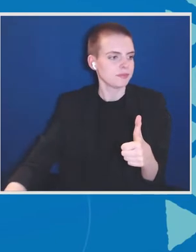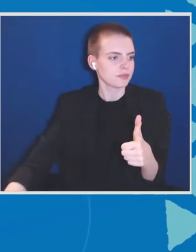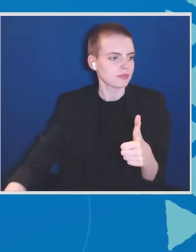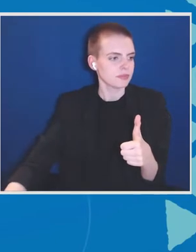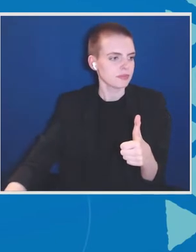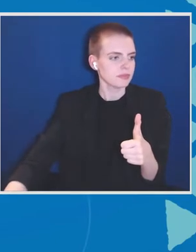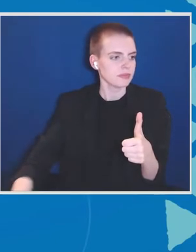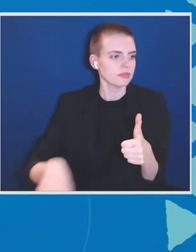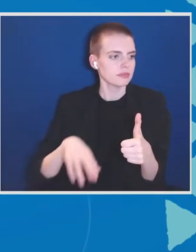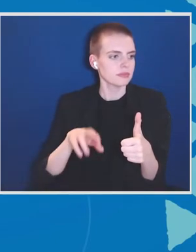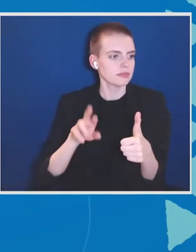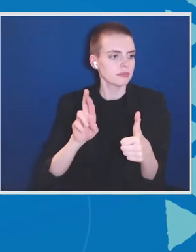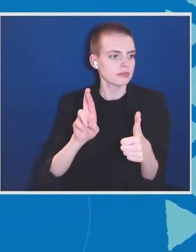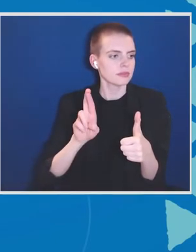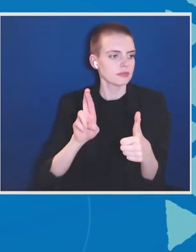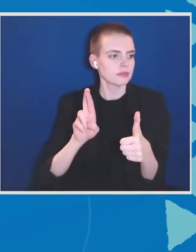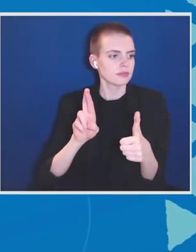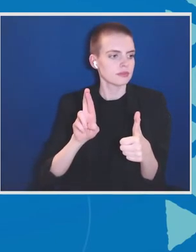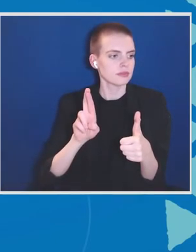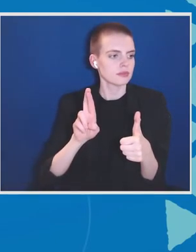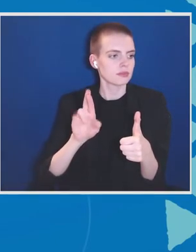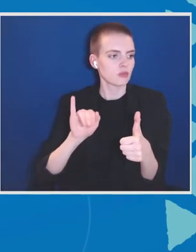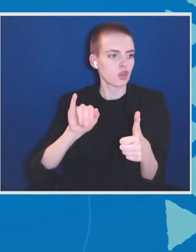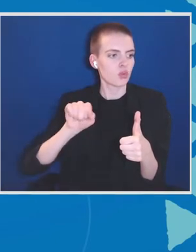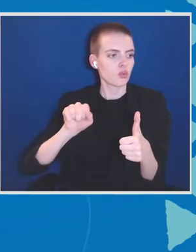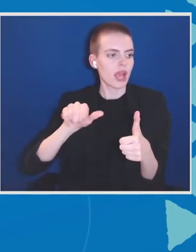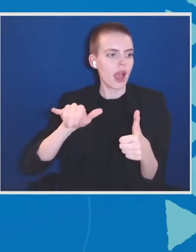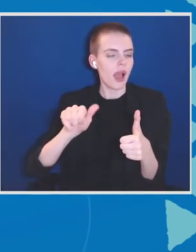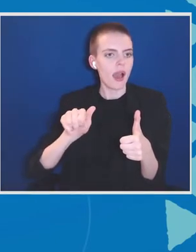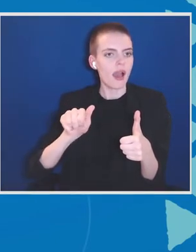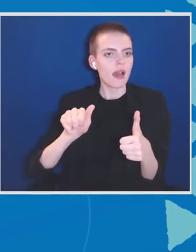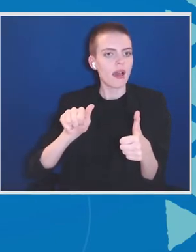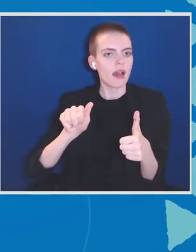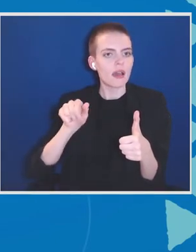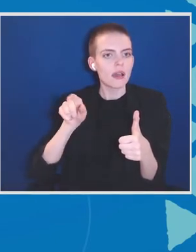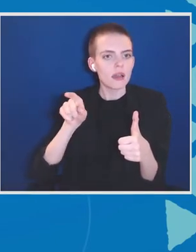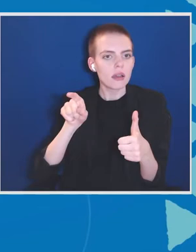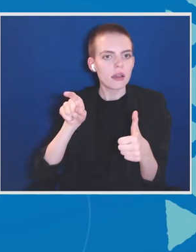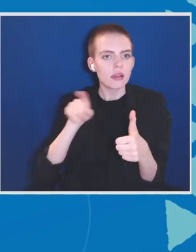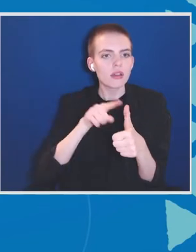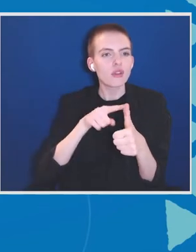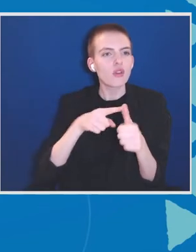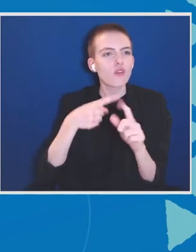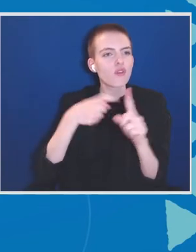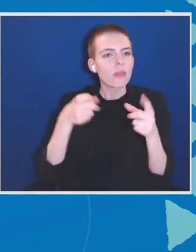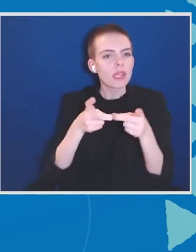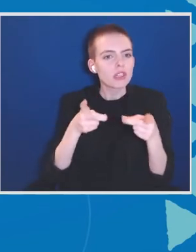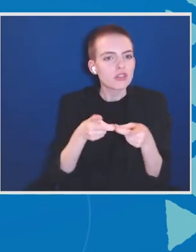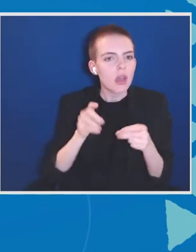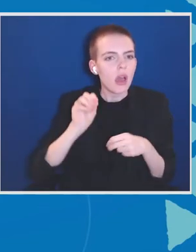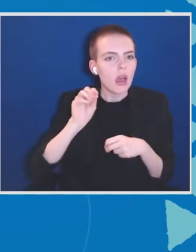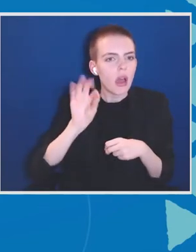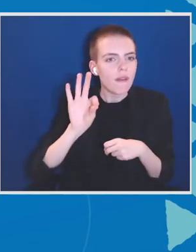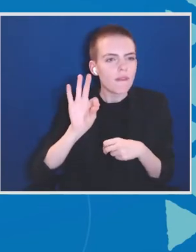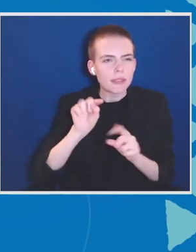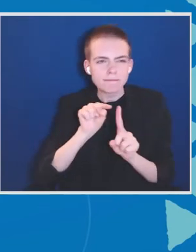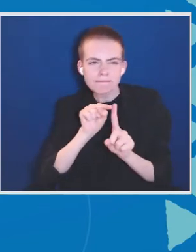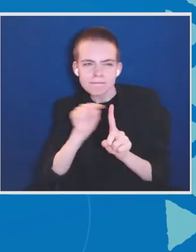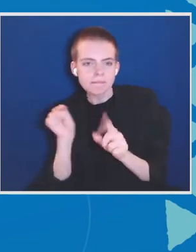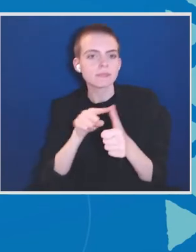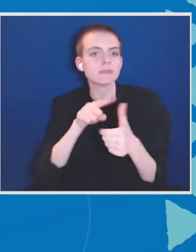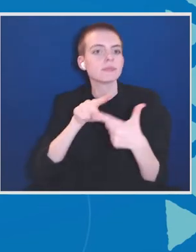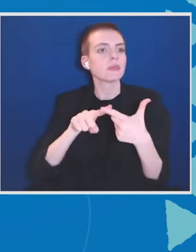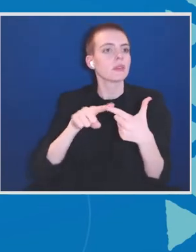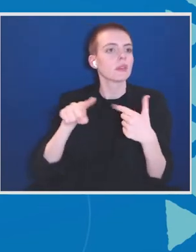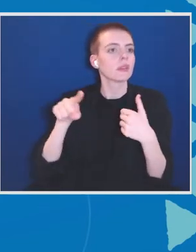Machu W. Sibre, Commander, 14th Coast Guard District, U.S. Coast Guard, followed by Captain Roy